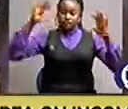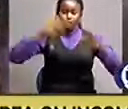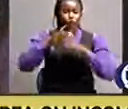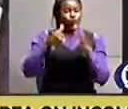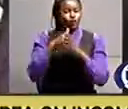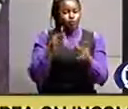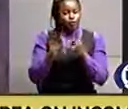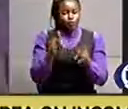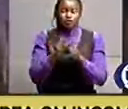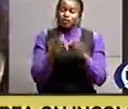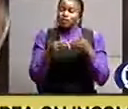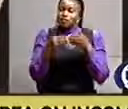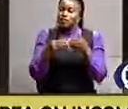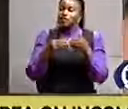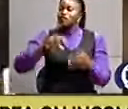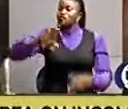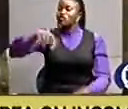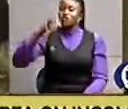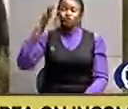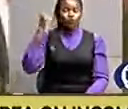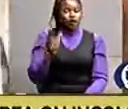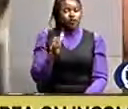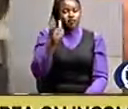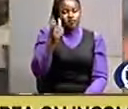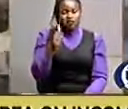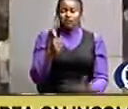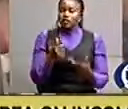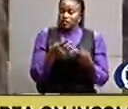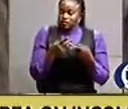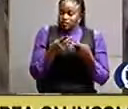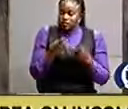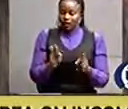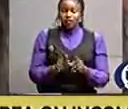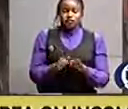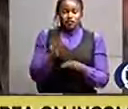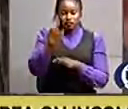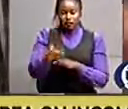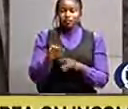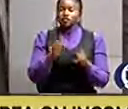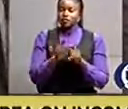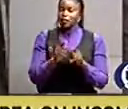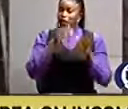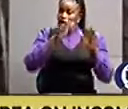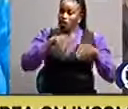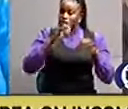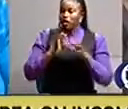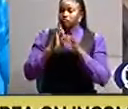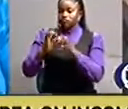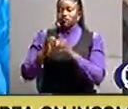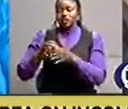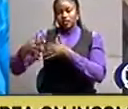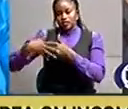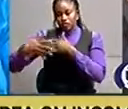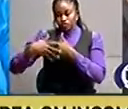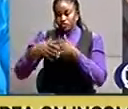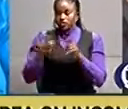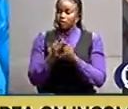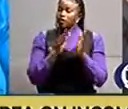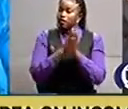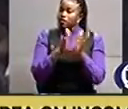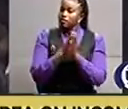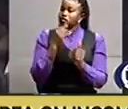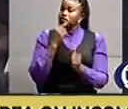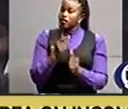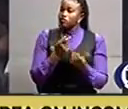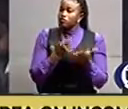and the leaders of the region for taking the initial step in linking agriculture with industries he revealed that the